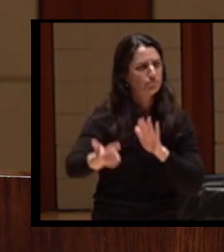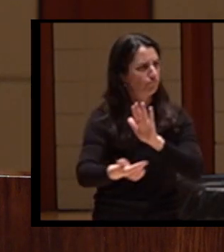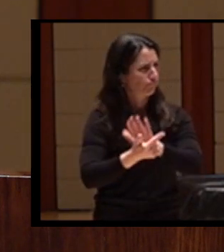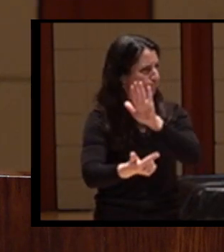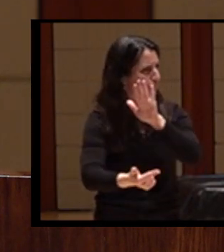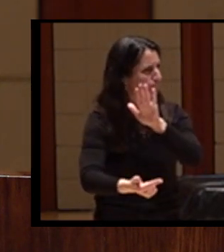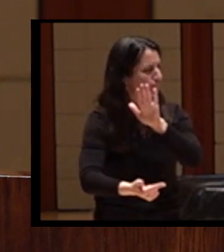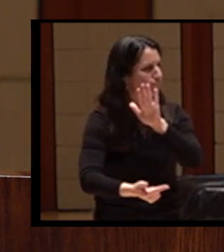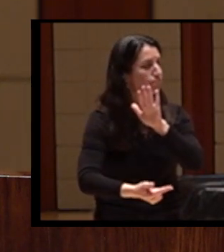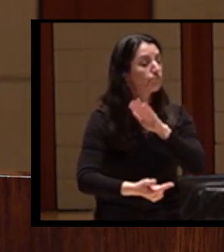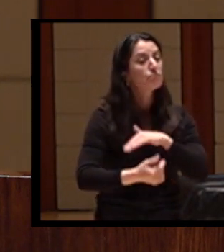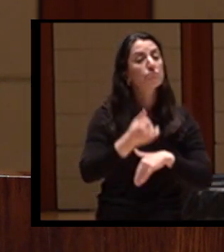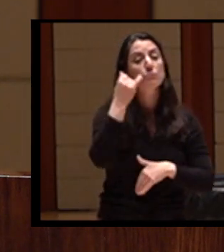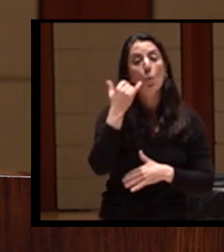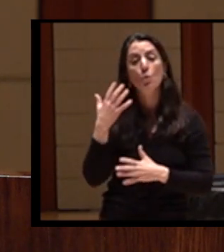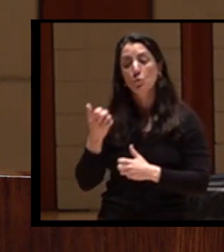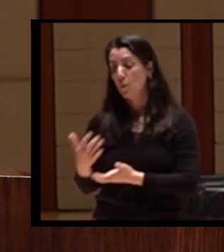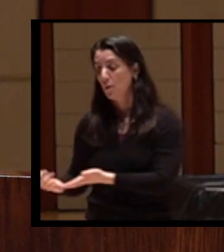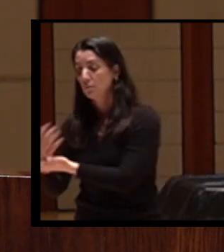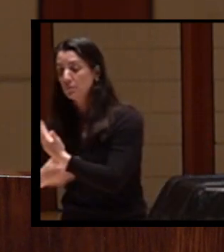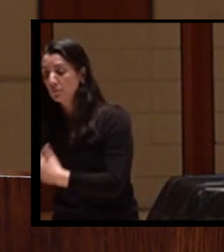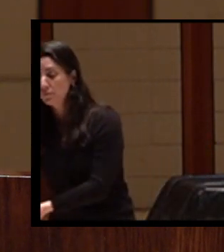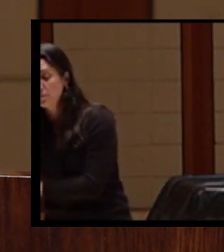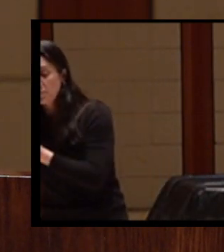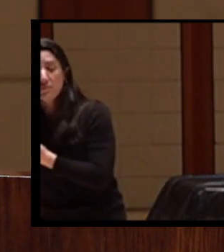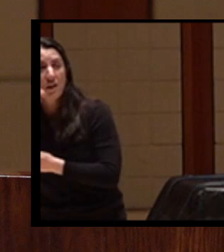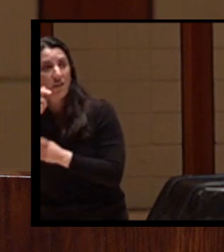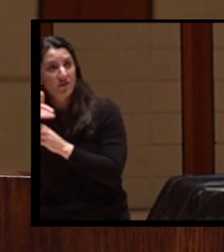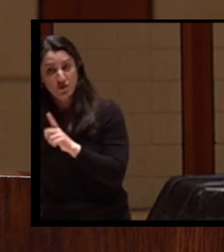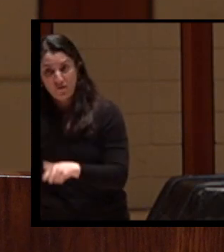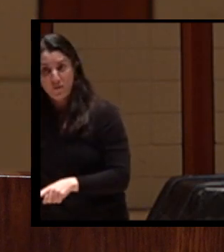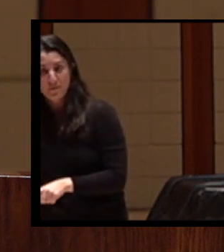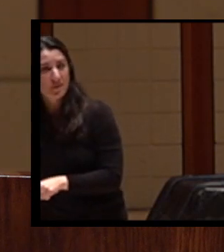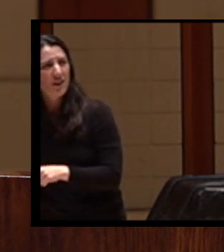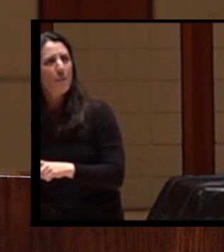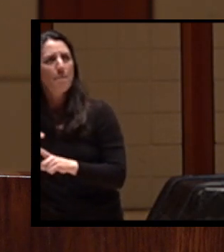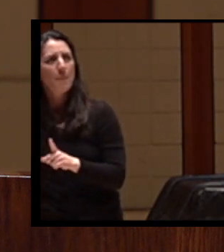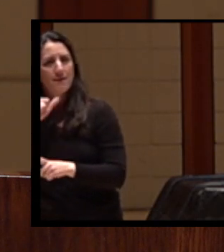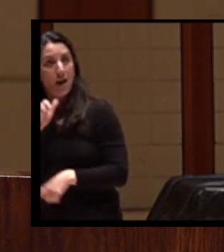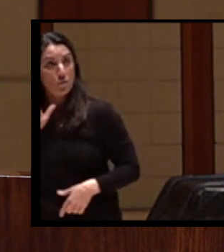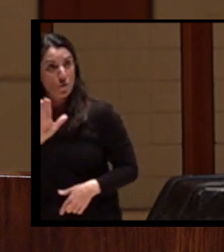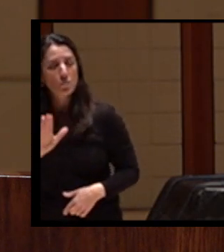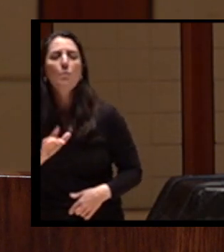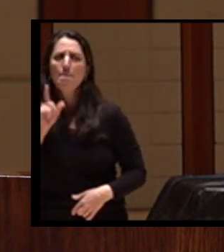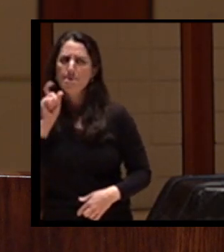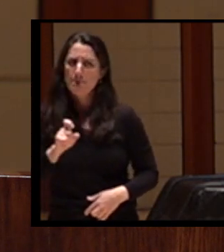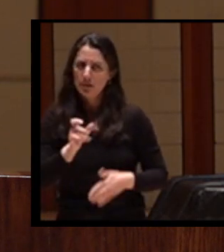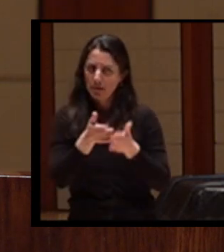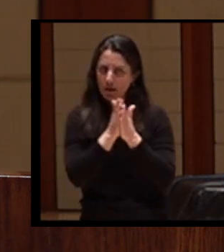hole was required. And fishing holes were inherited, sold, or traded.